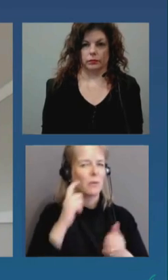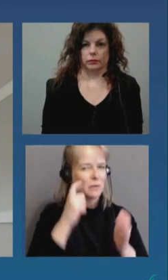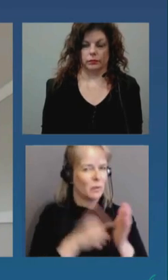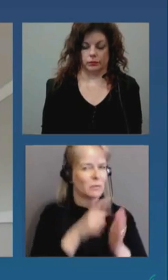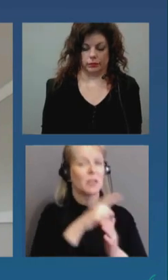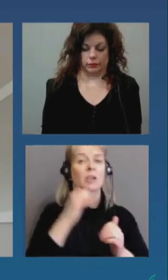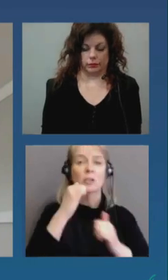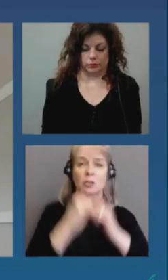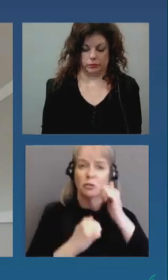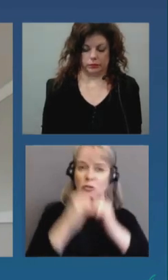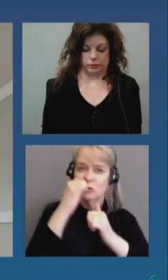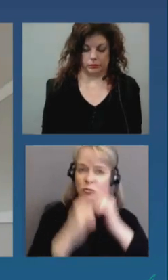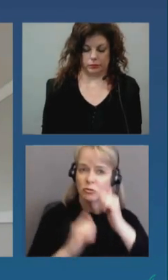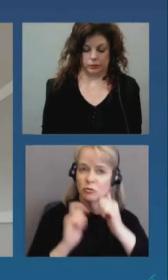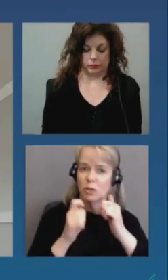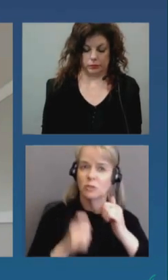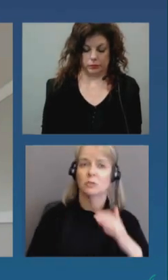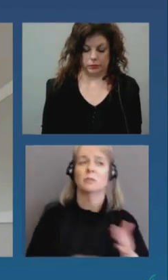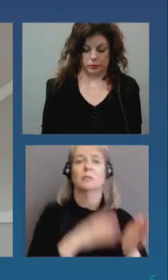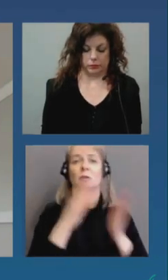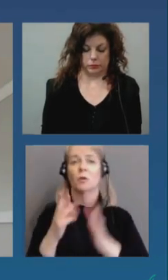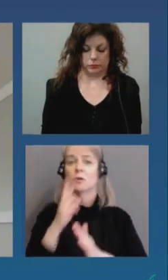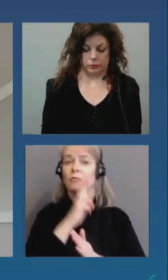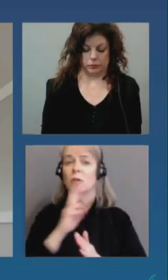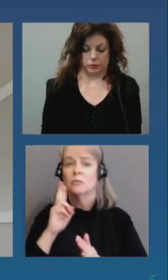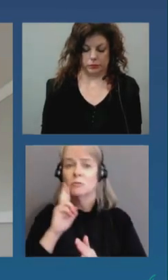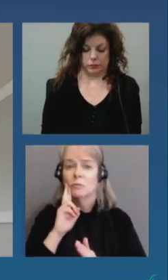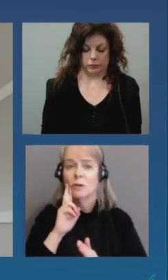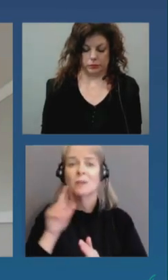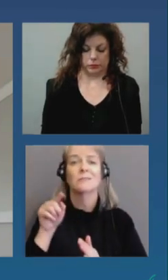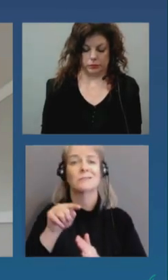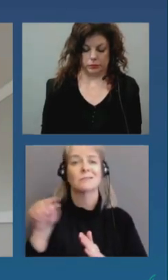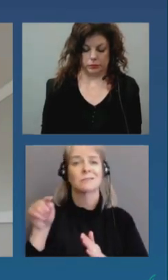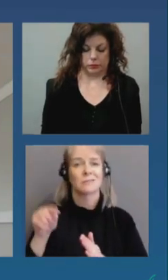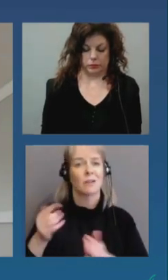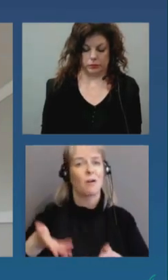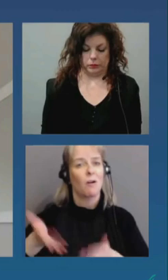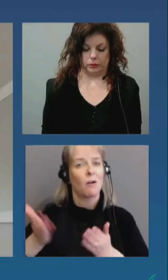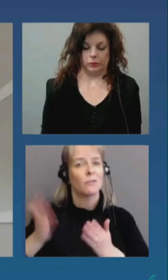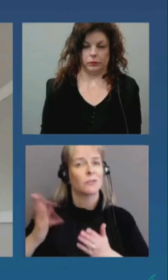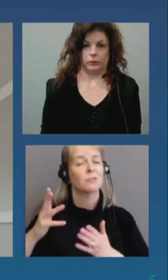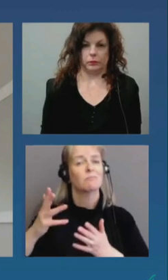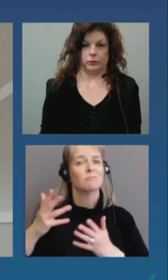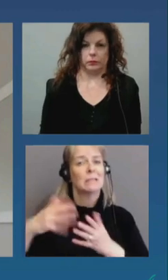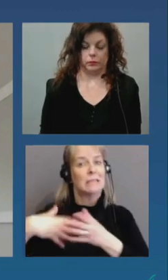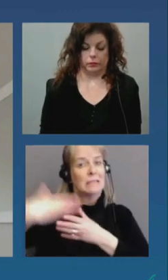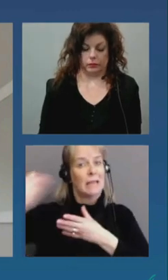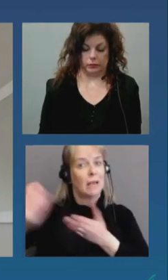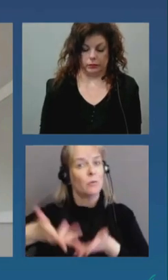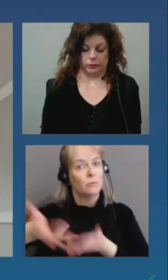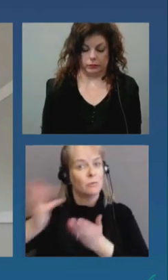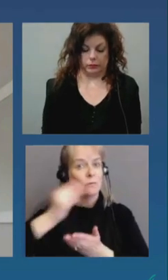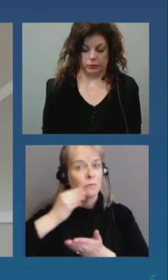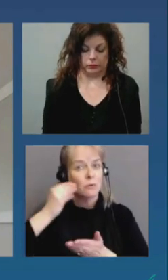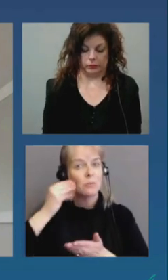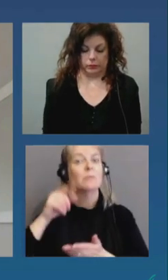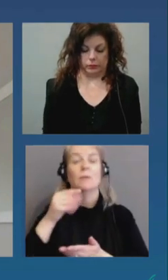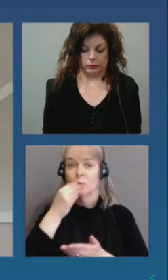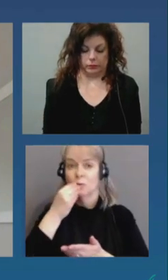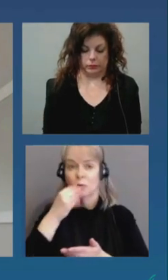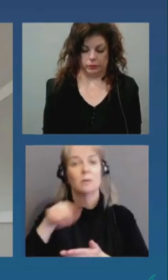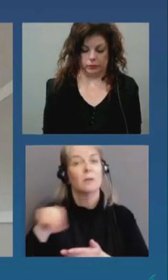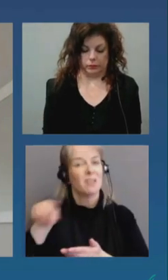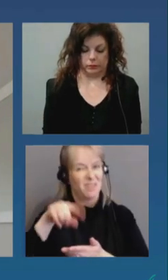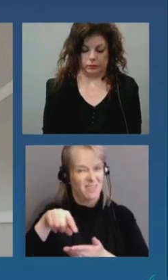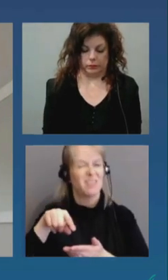um restaurants that are offering takeout or are standing out a bit um those are environments where people may not be